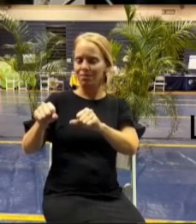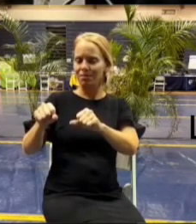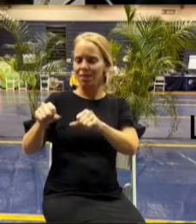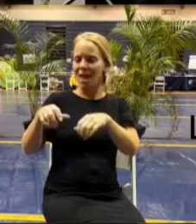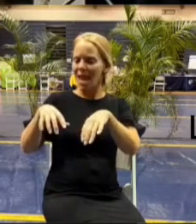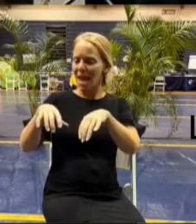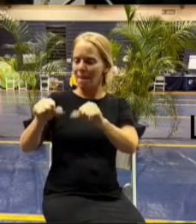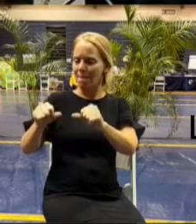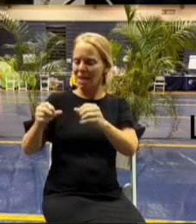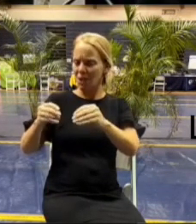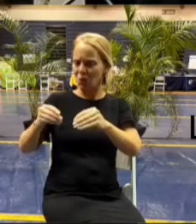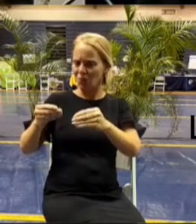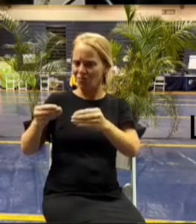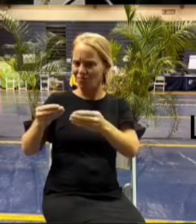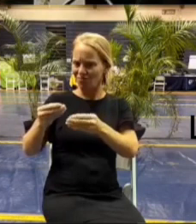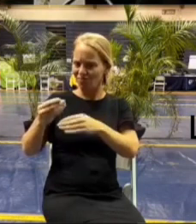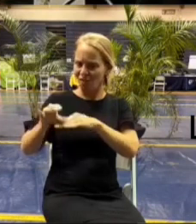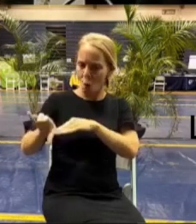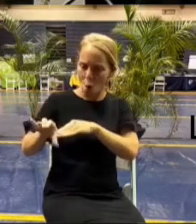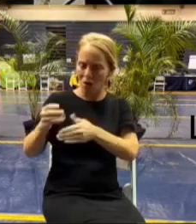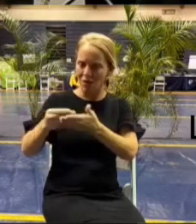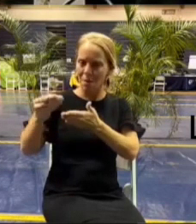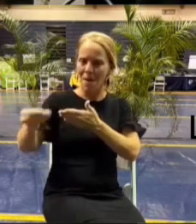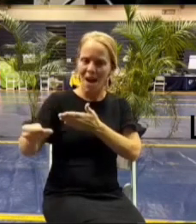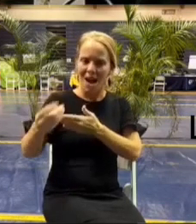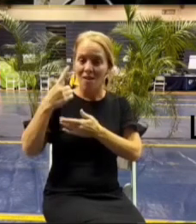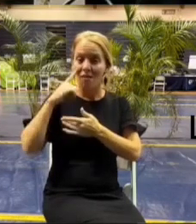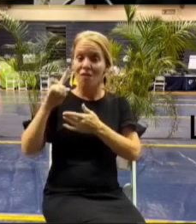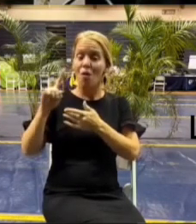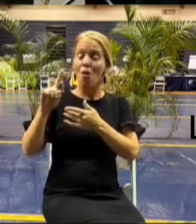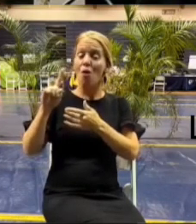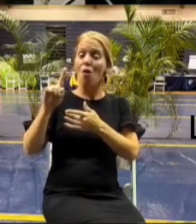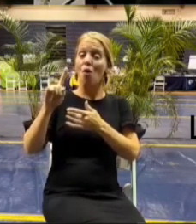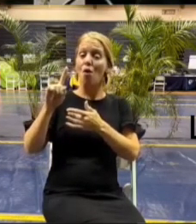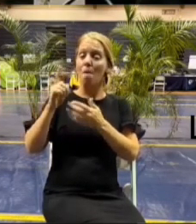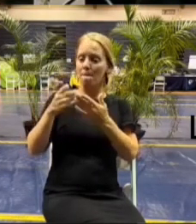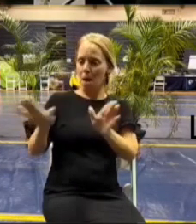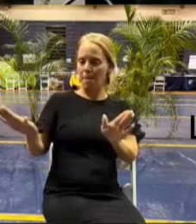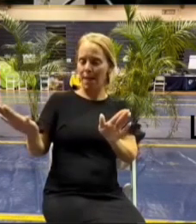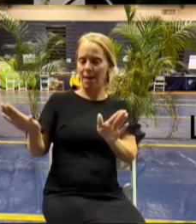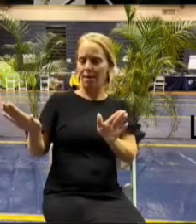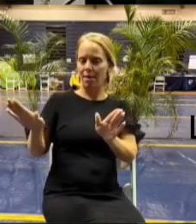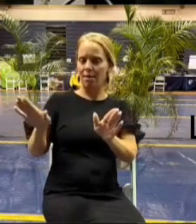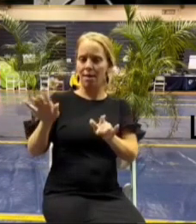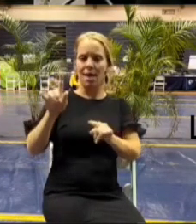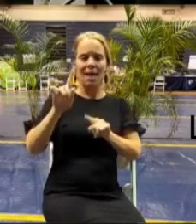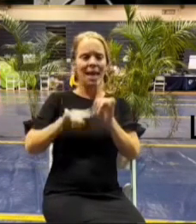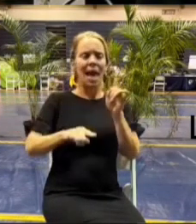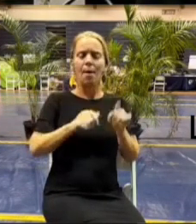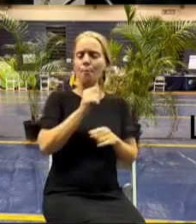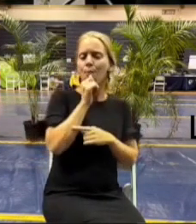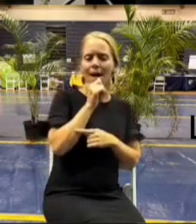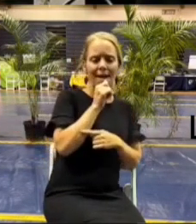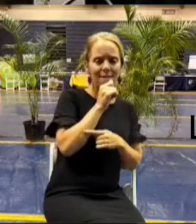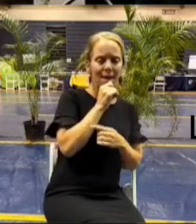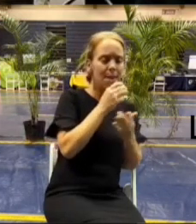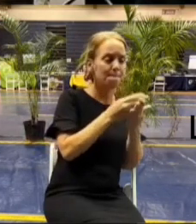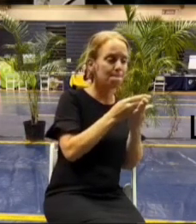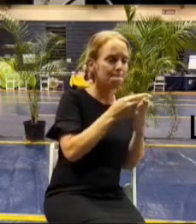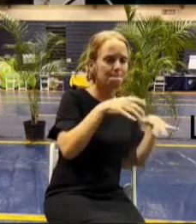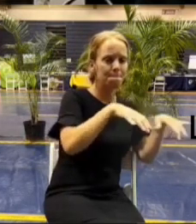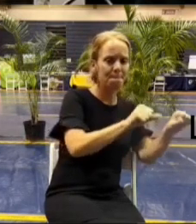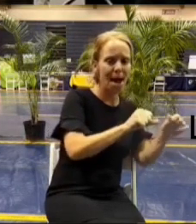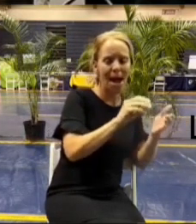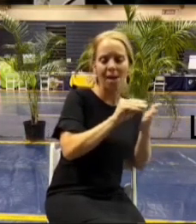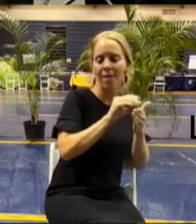purpose we cannot eminent domain private land and give it to another private citizen